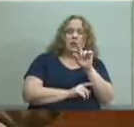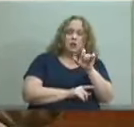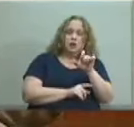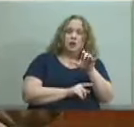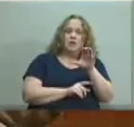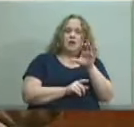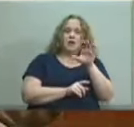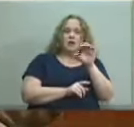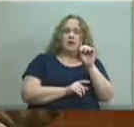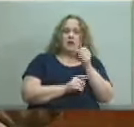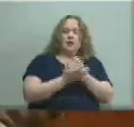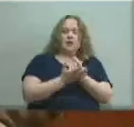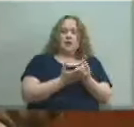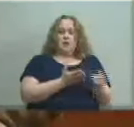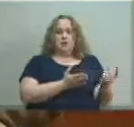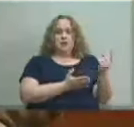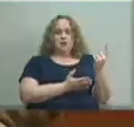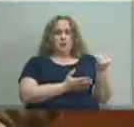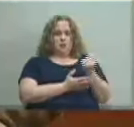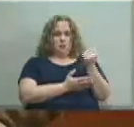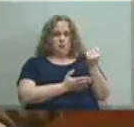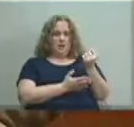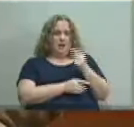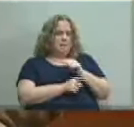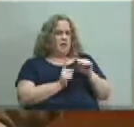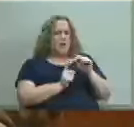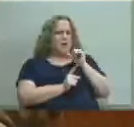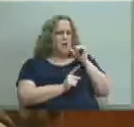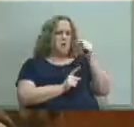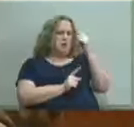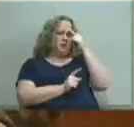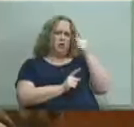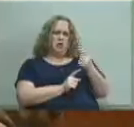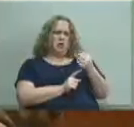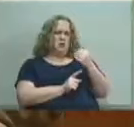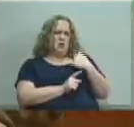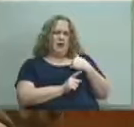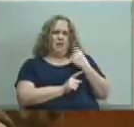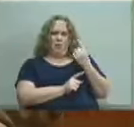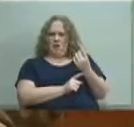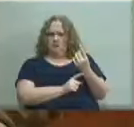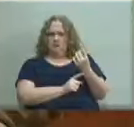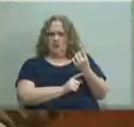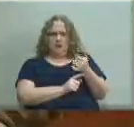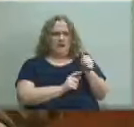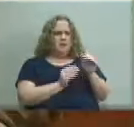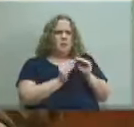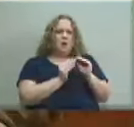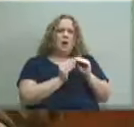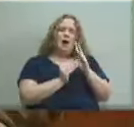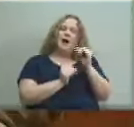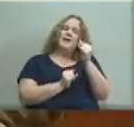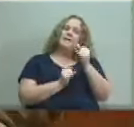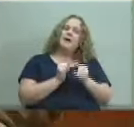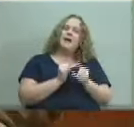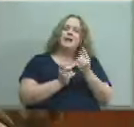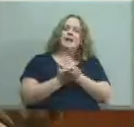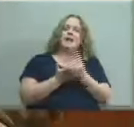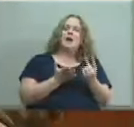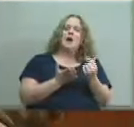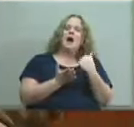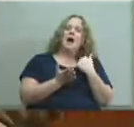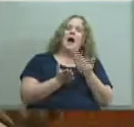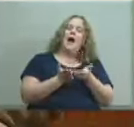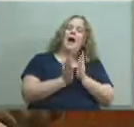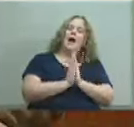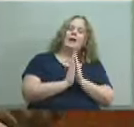director communications and community relations but i don't think you actually have one of those employed and finally last week i asked